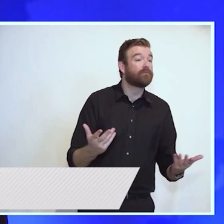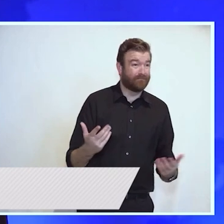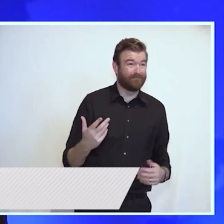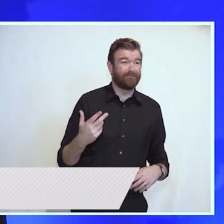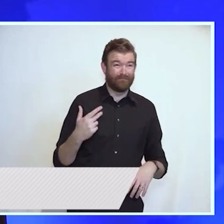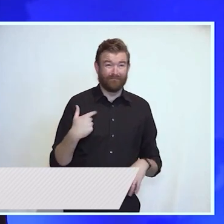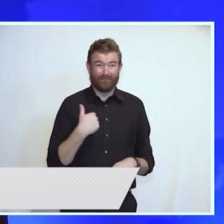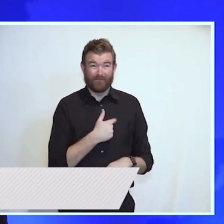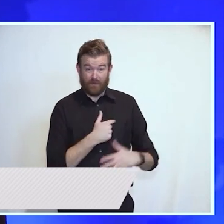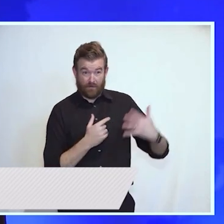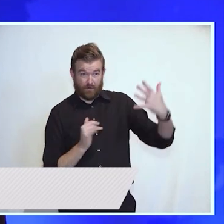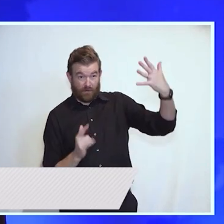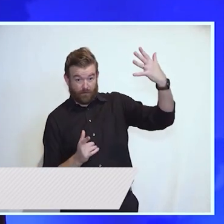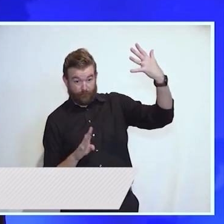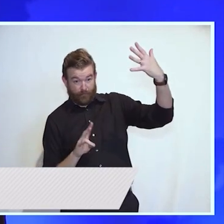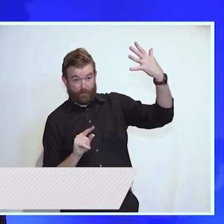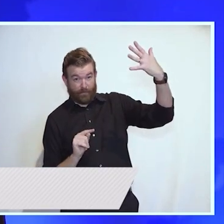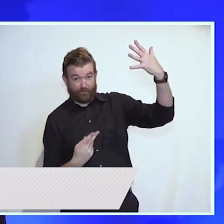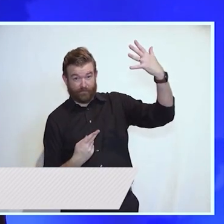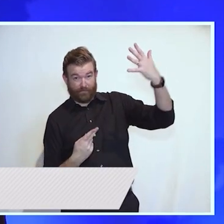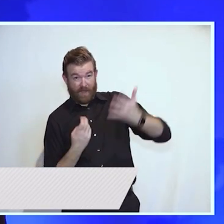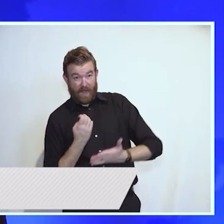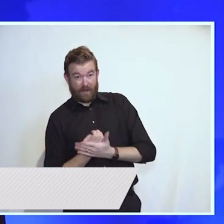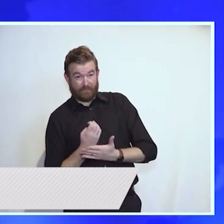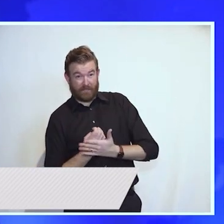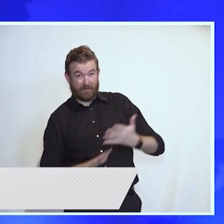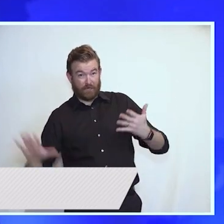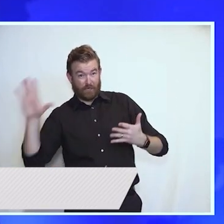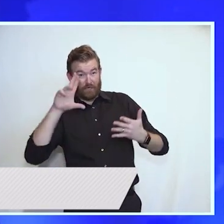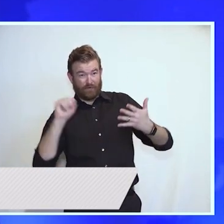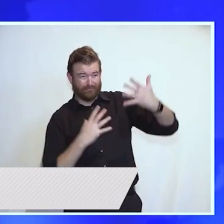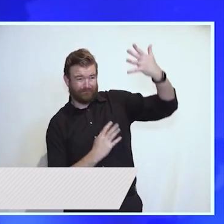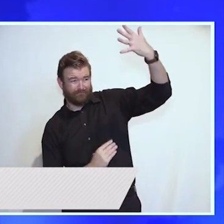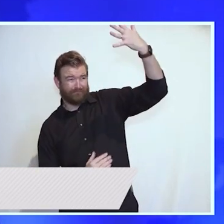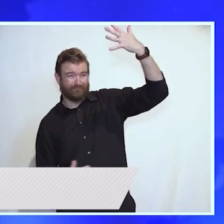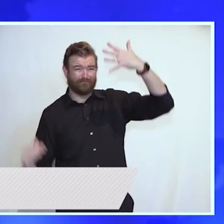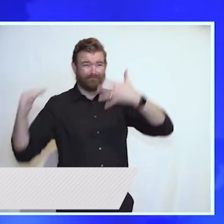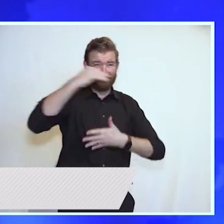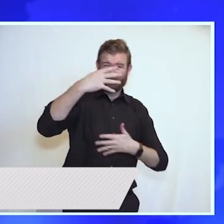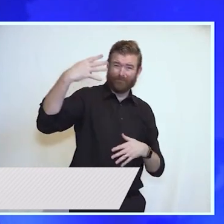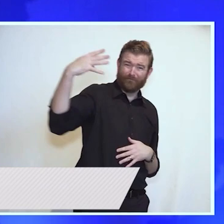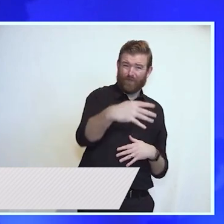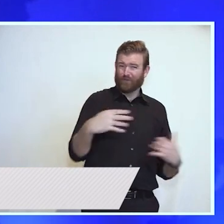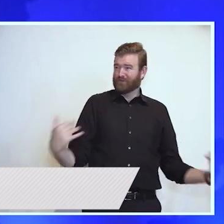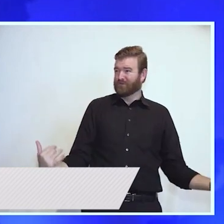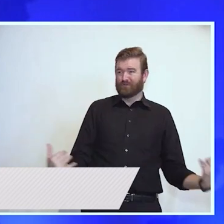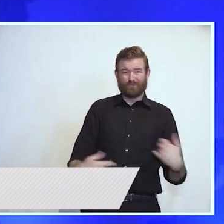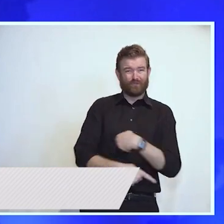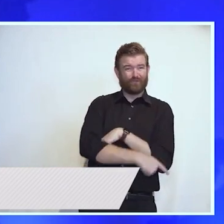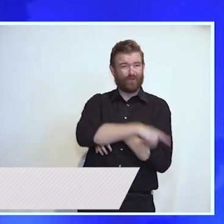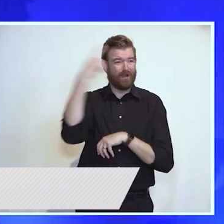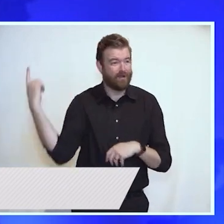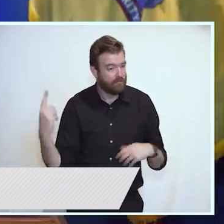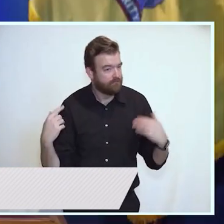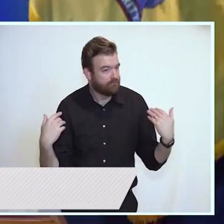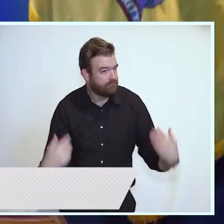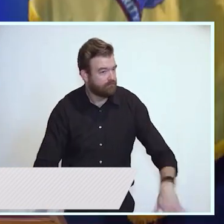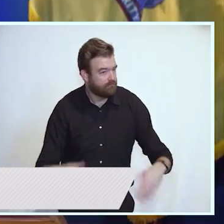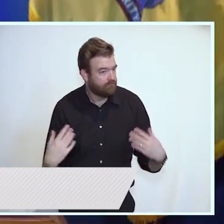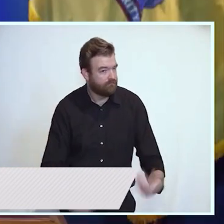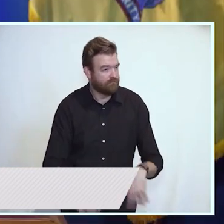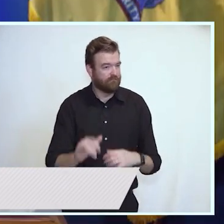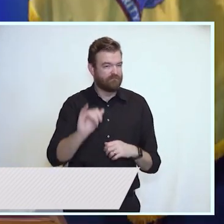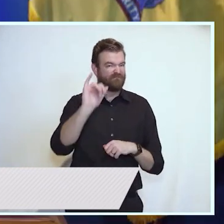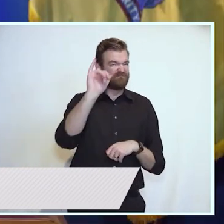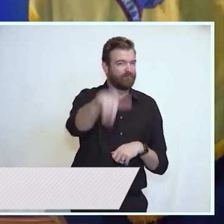spots in economic growth among American states from 47th when I took office to 4th today. That is